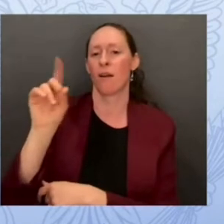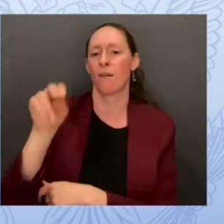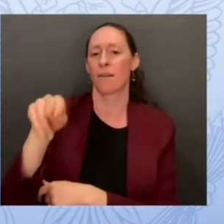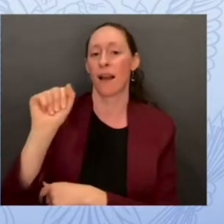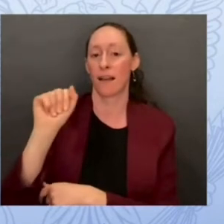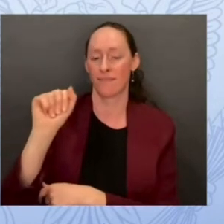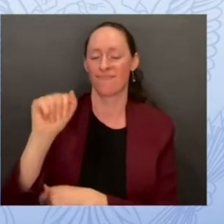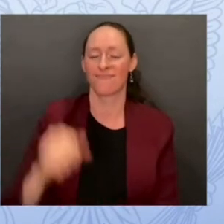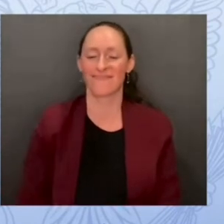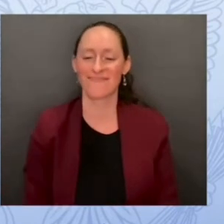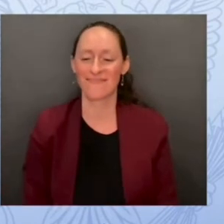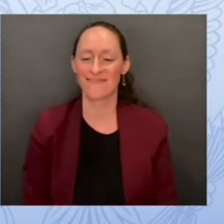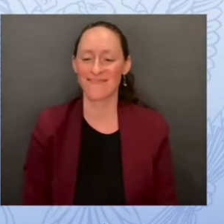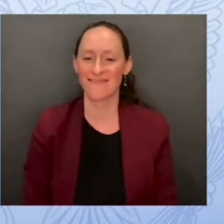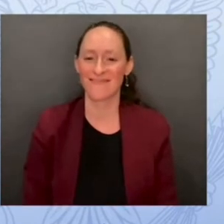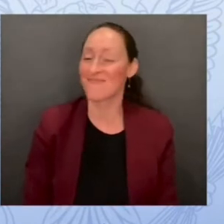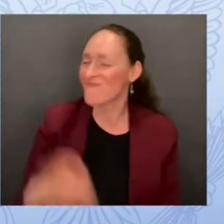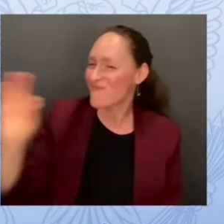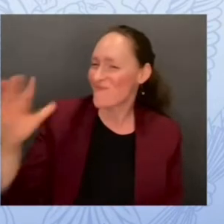sir www.